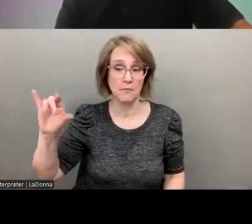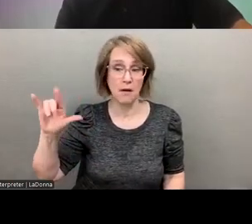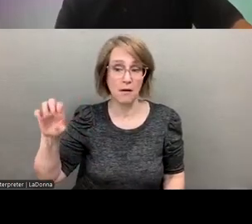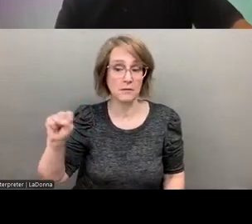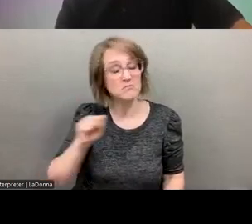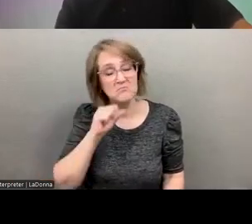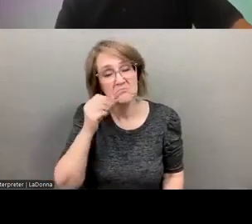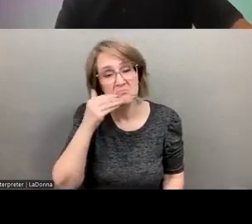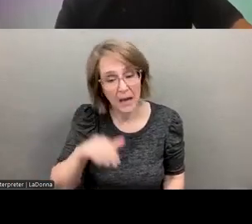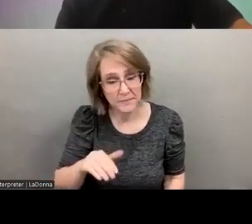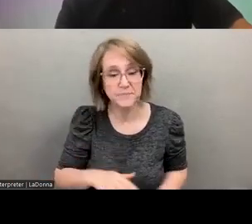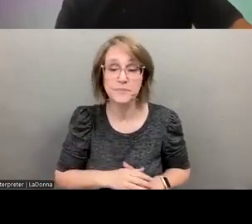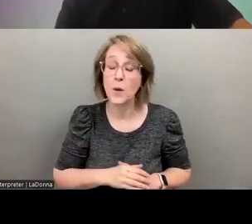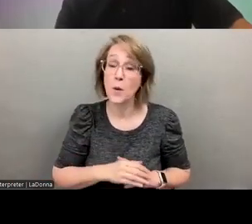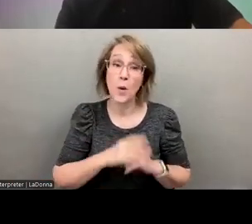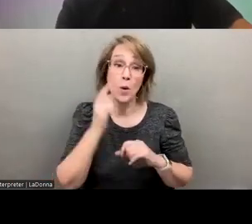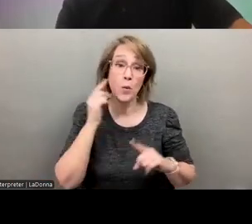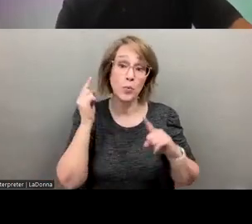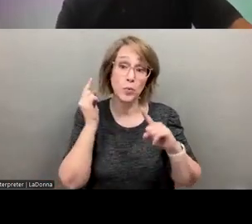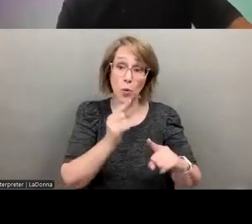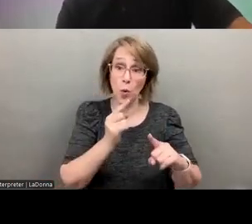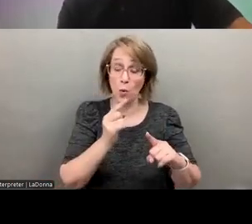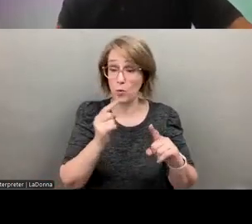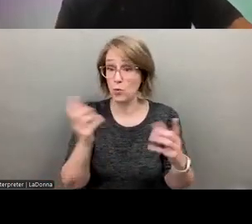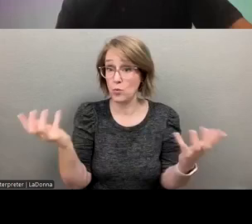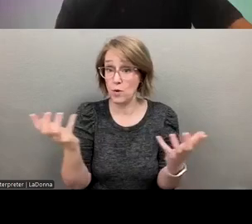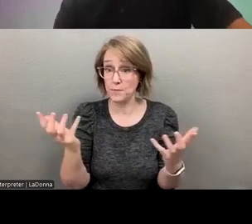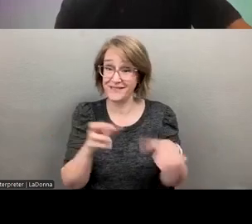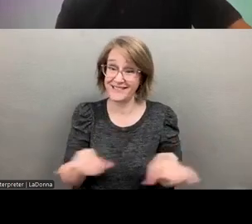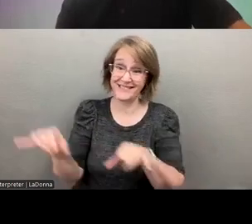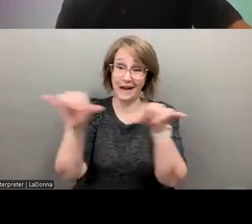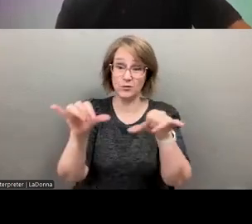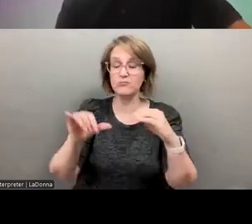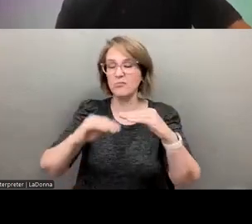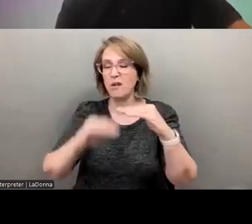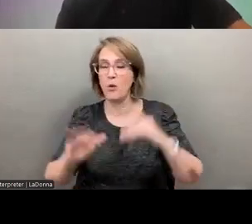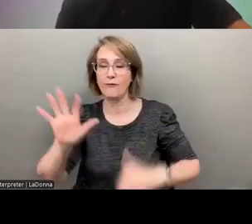the goal I read is that it's less than, uh, less than five, um, next slide.